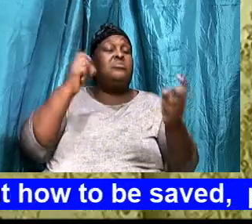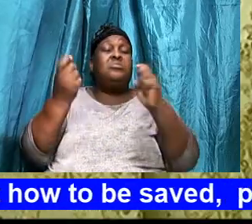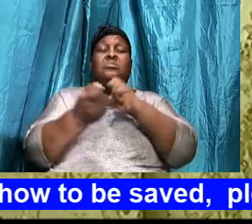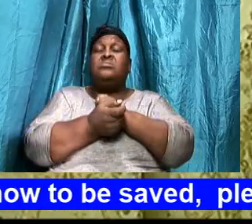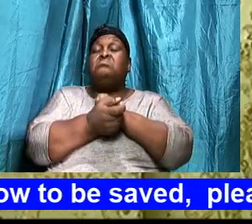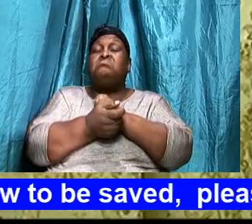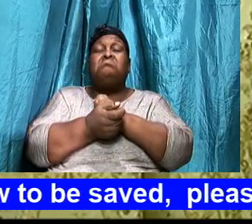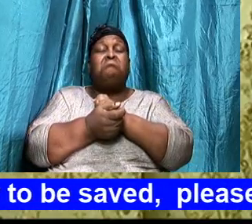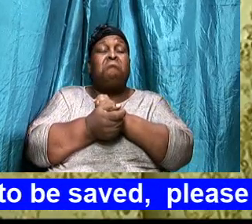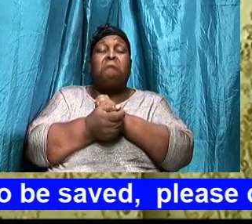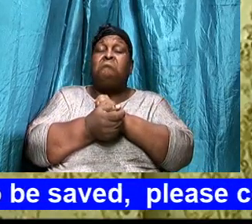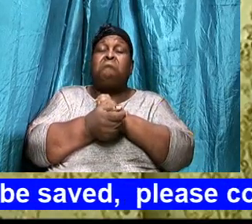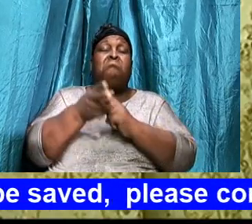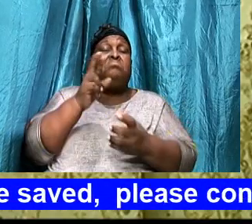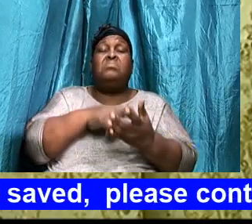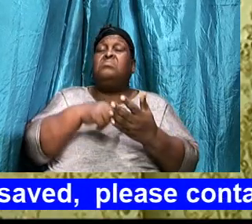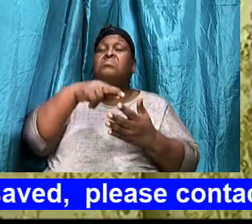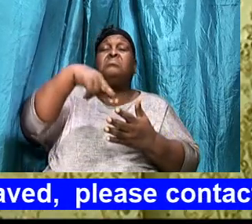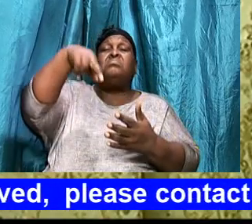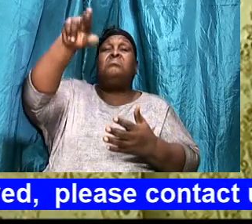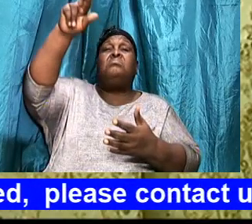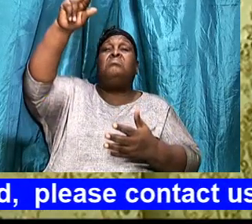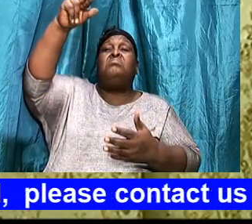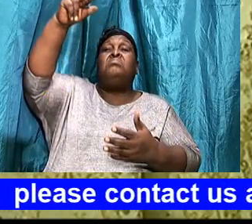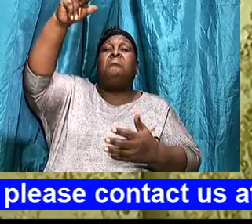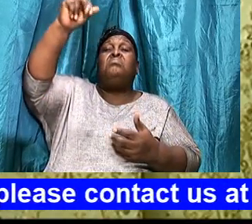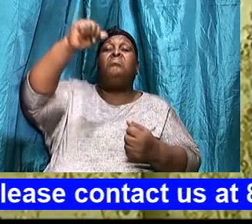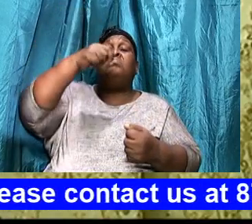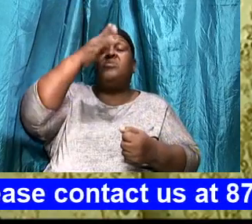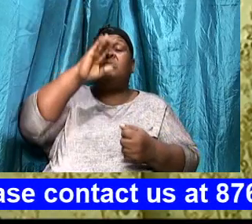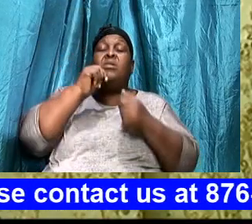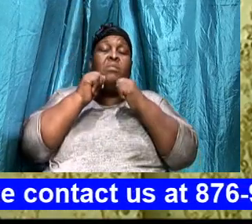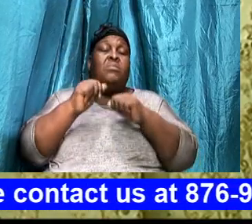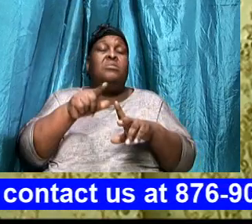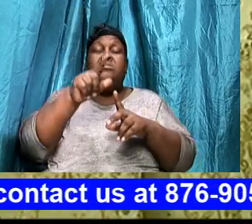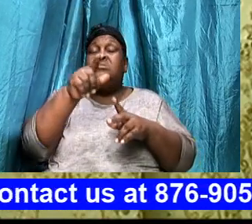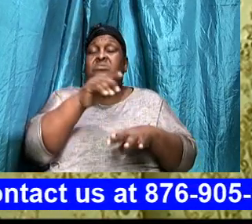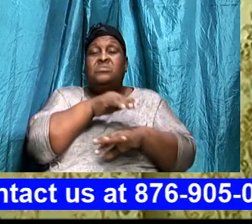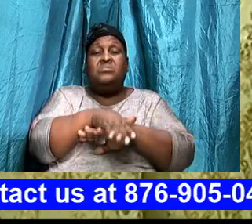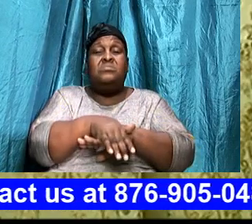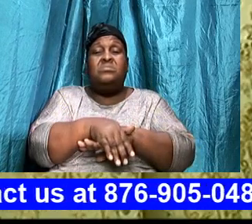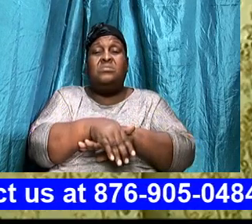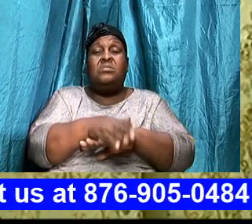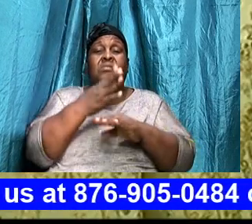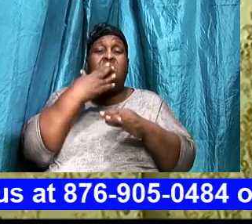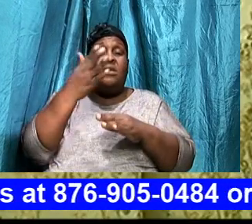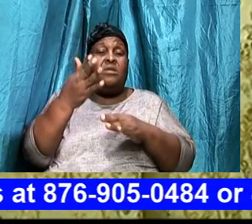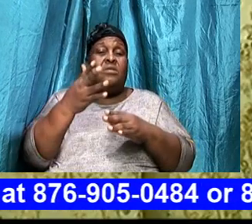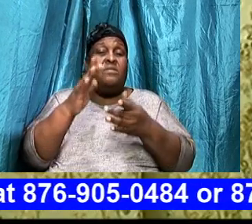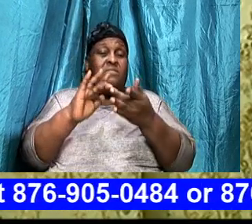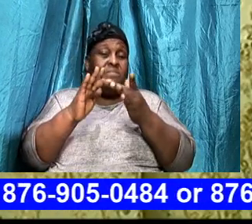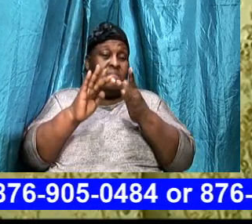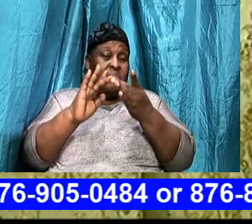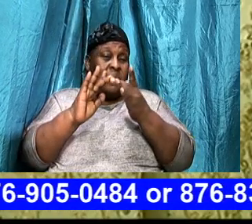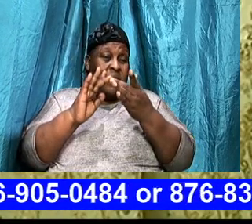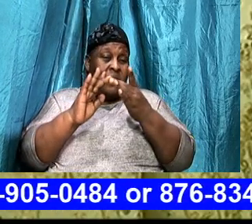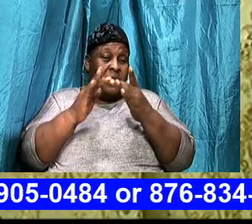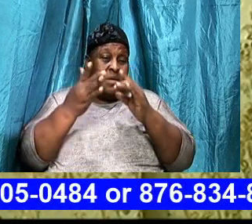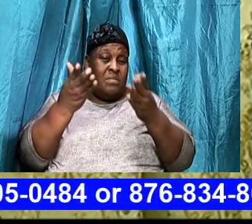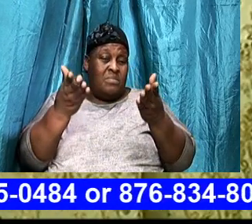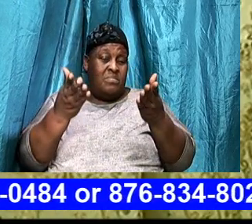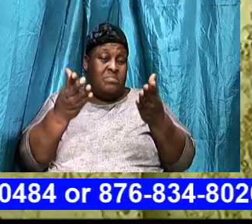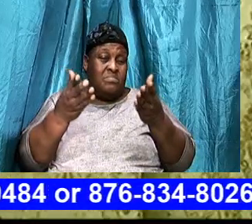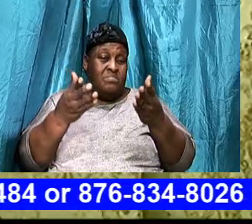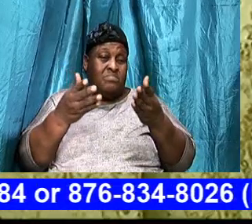In the moment, In the twinkling of an eye, So that I might be with him, But God bless you tonight, And thank you for tuning, Just tune in, And